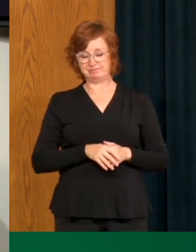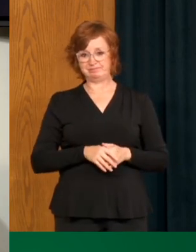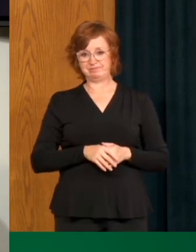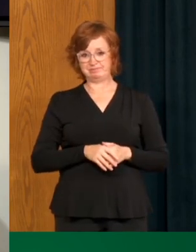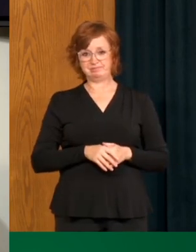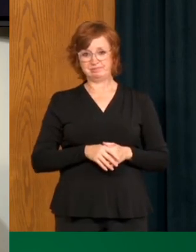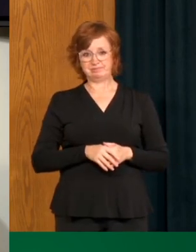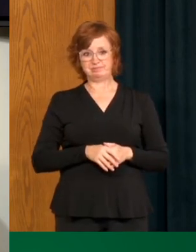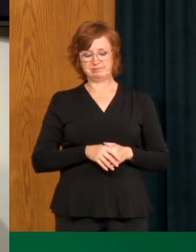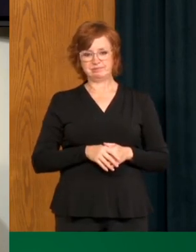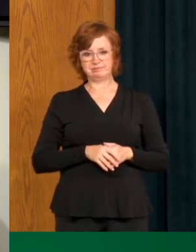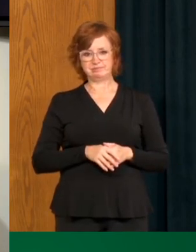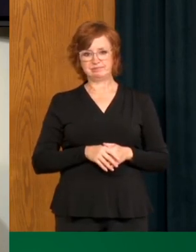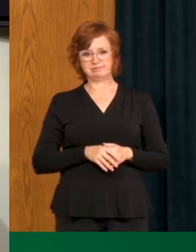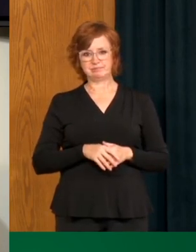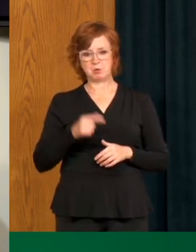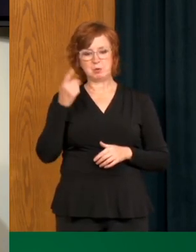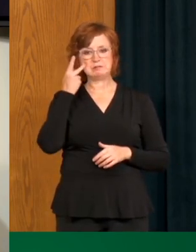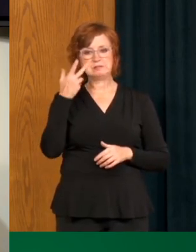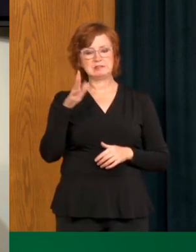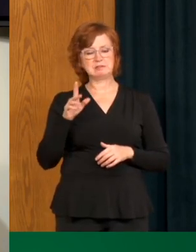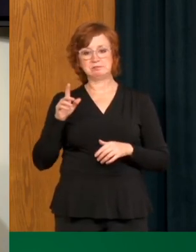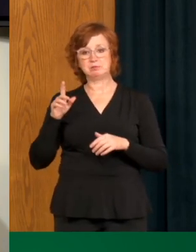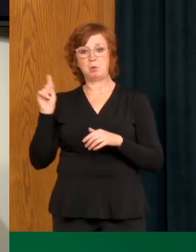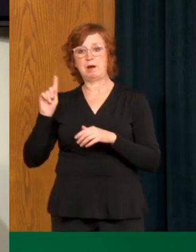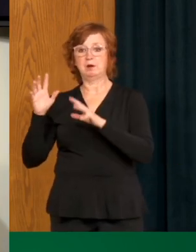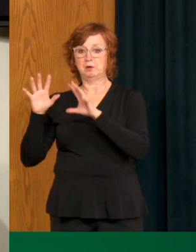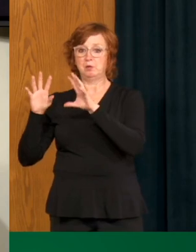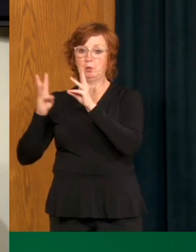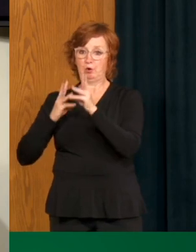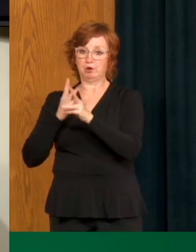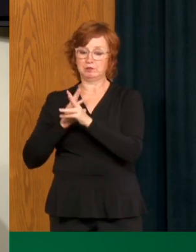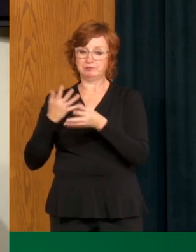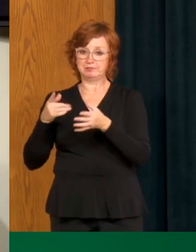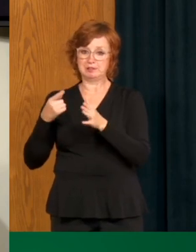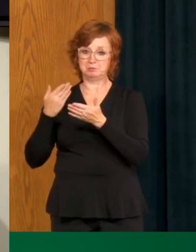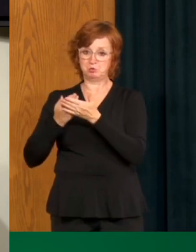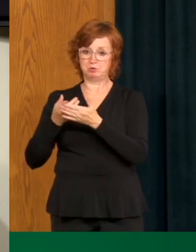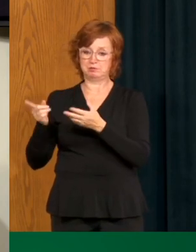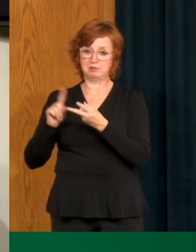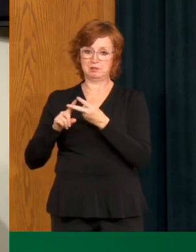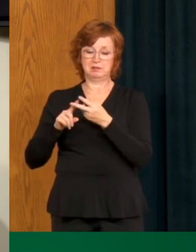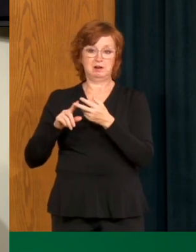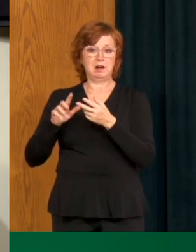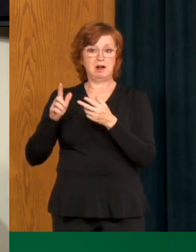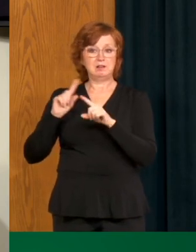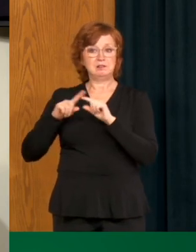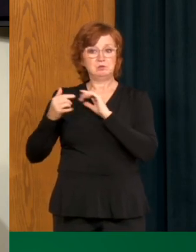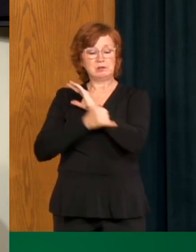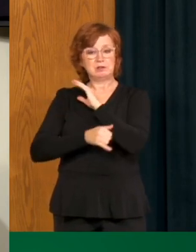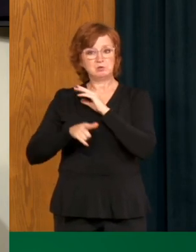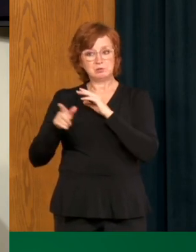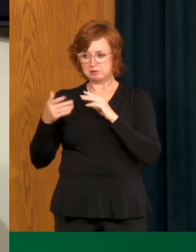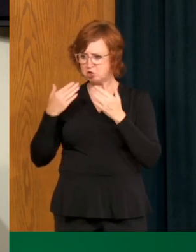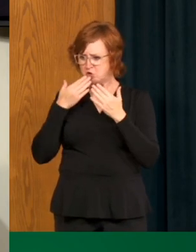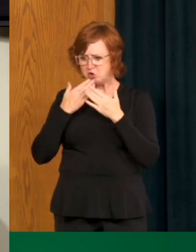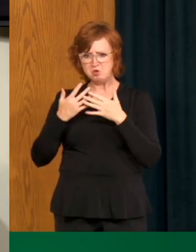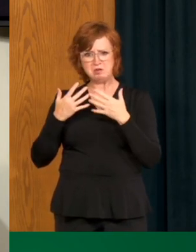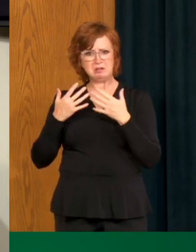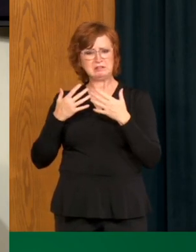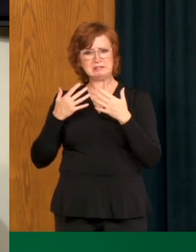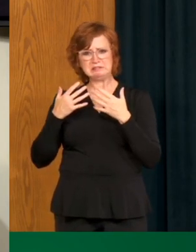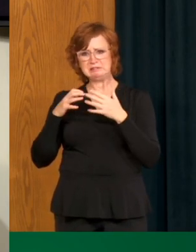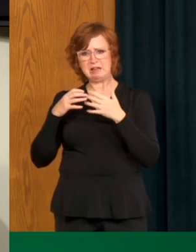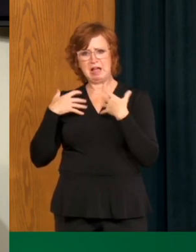devastate parts of the world. We've seen that devastate countries with strong healthcare systems, states with a strong